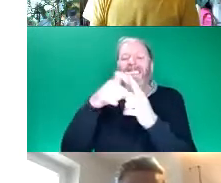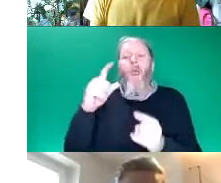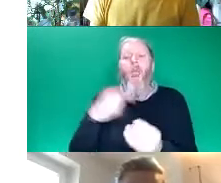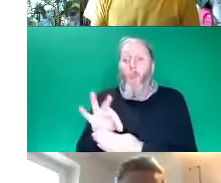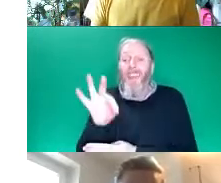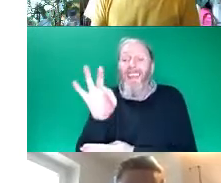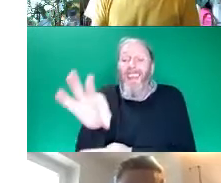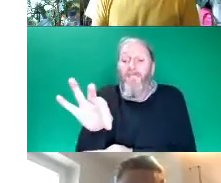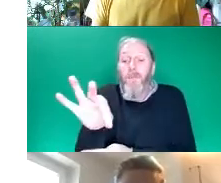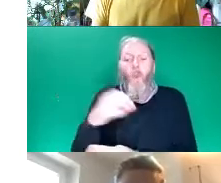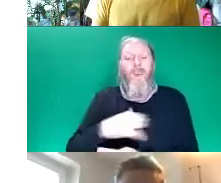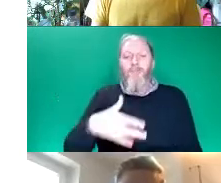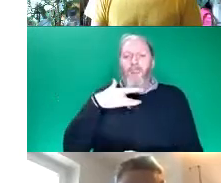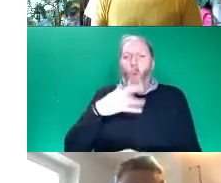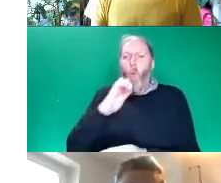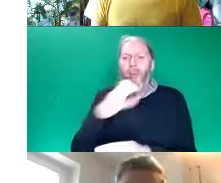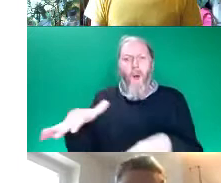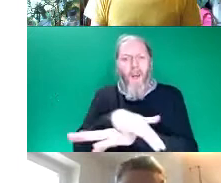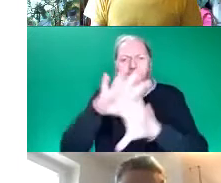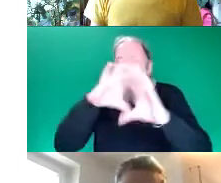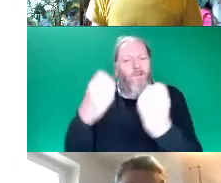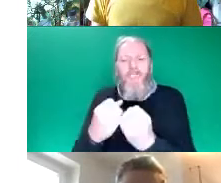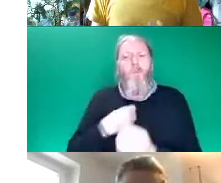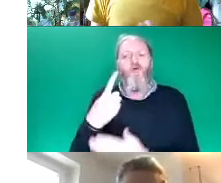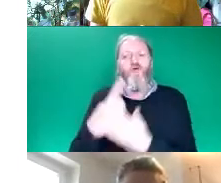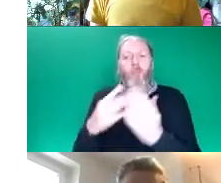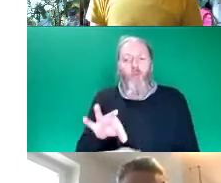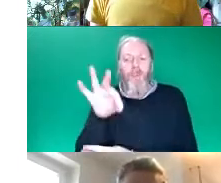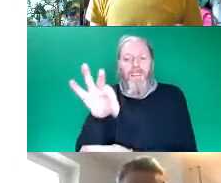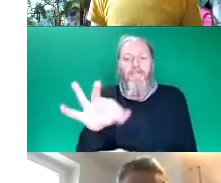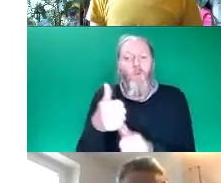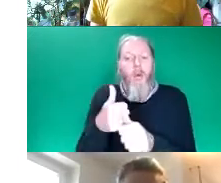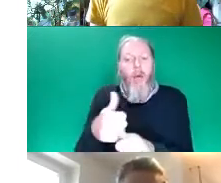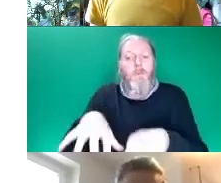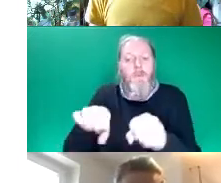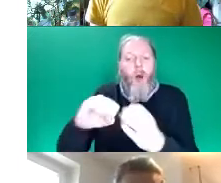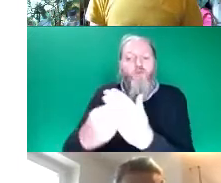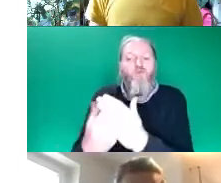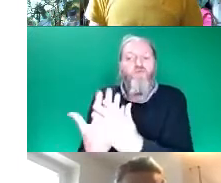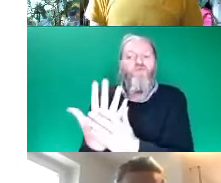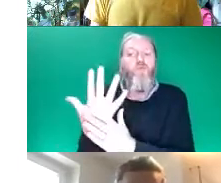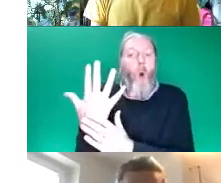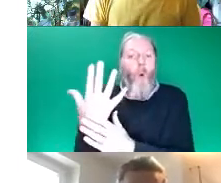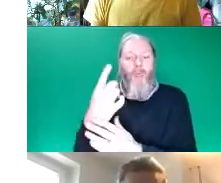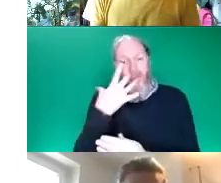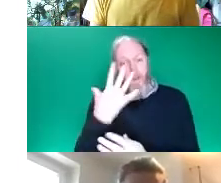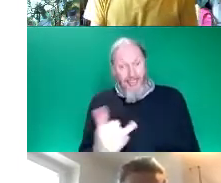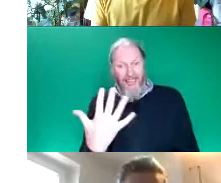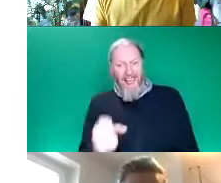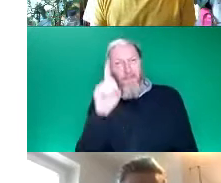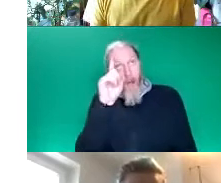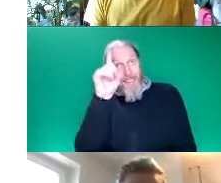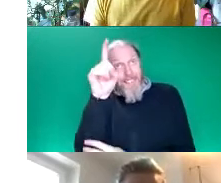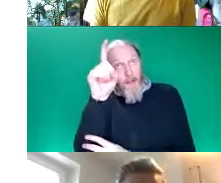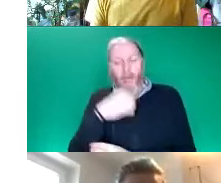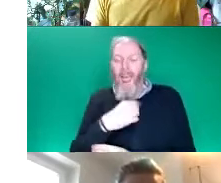be full cost funding for something. We very much wanted the money to be something that could help an idea happen or extend existing